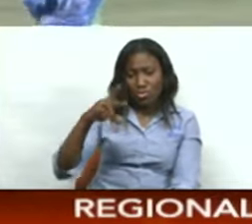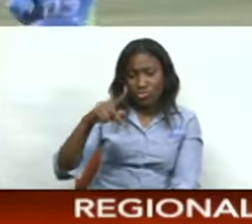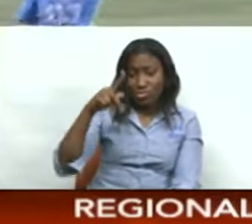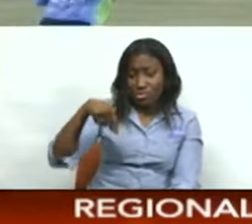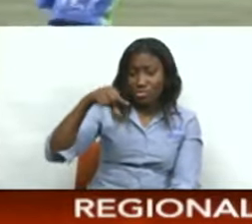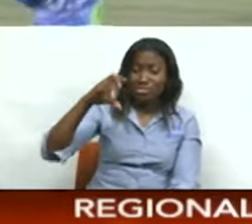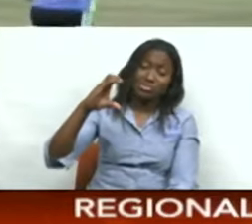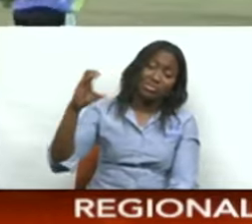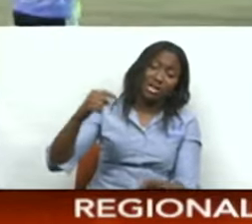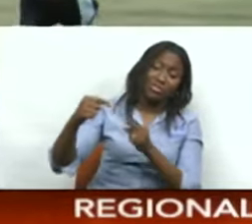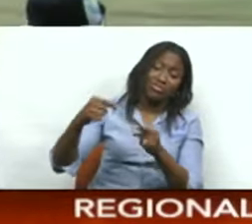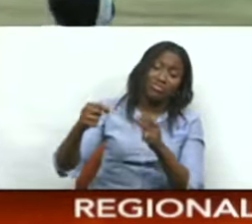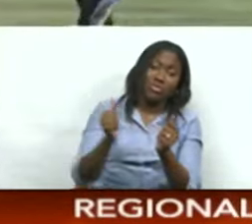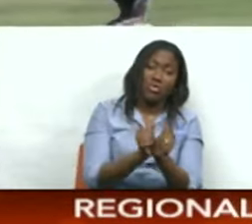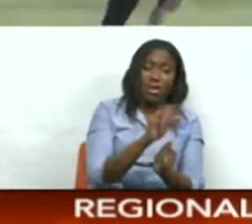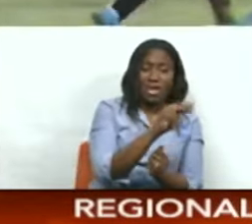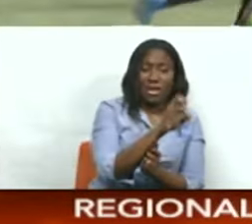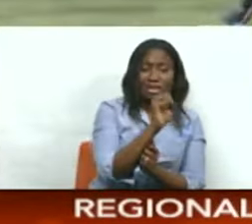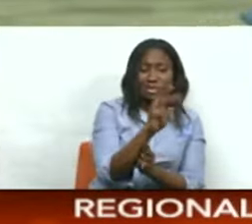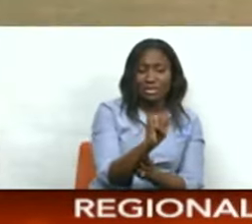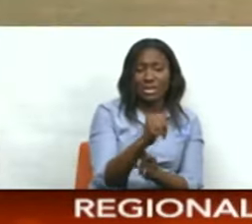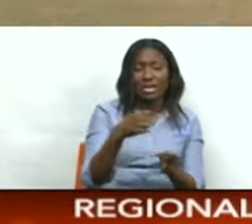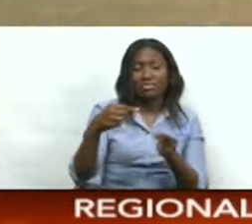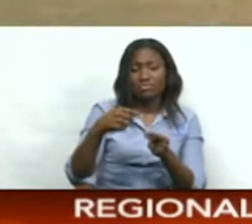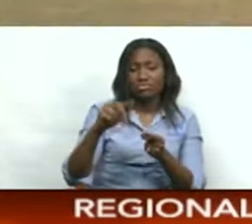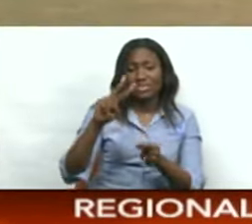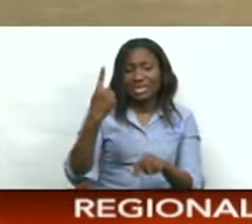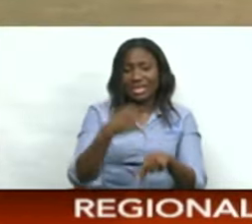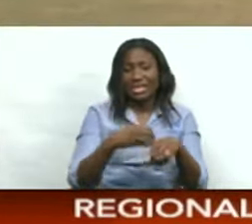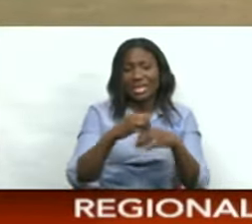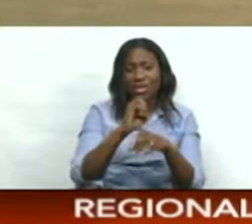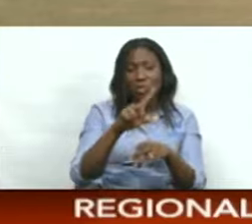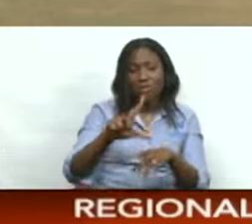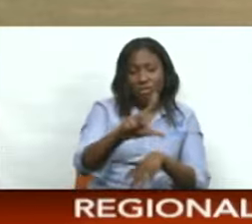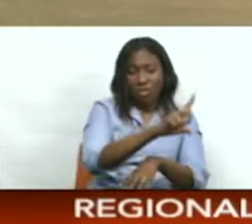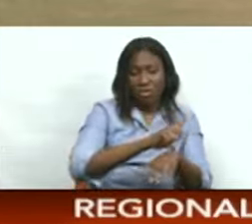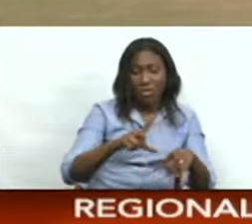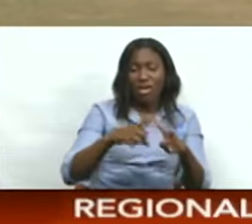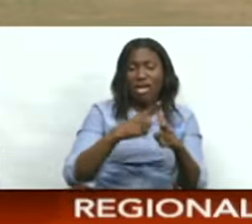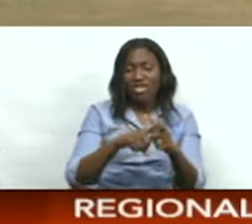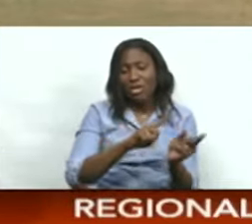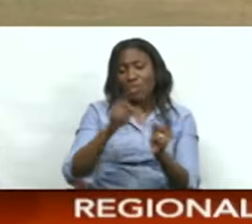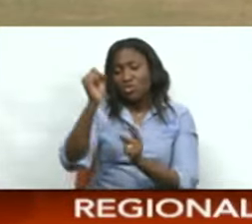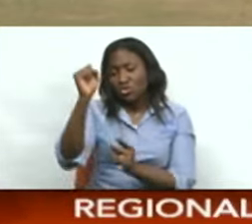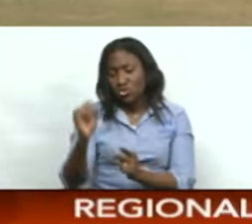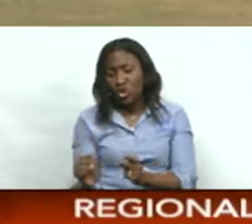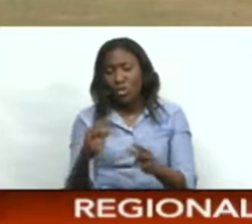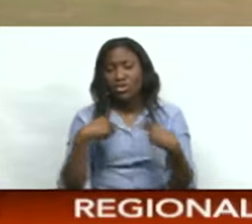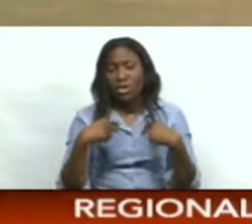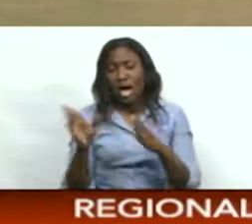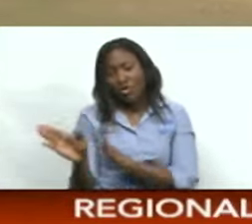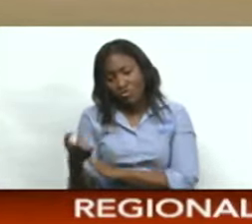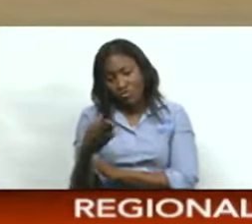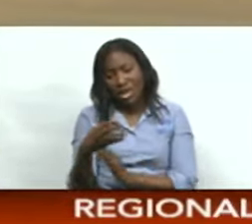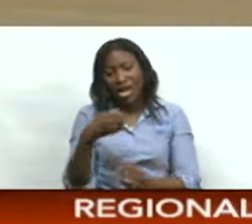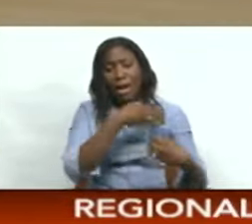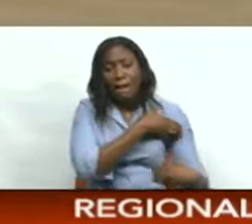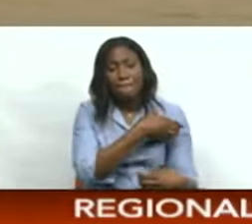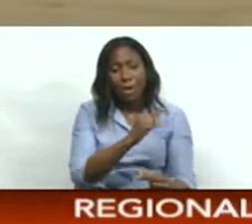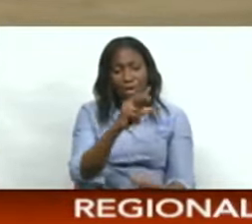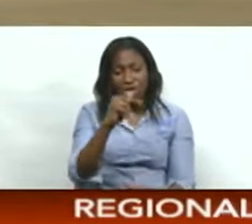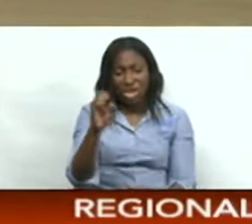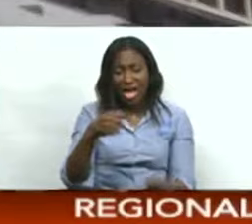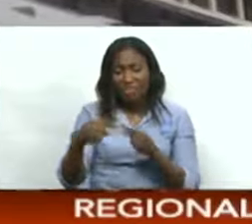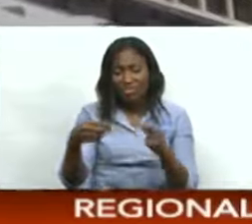March in Sports enter Day 2 at the Oval. Merry Boys travel south to Battle Clark Road and PowerGen hosts Victoria